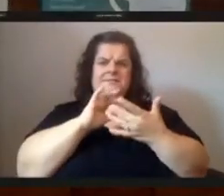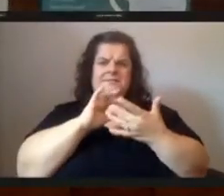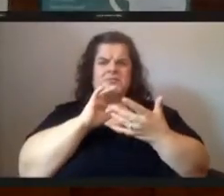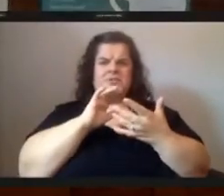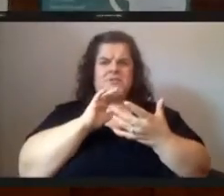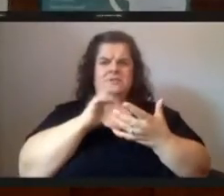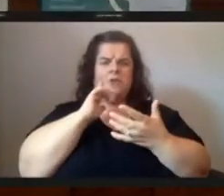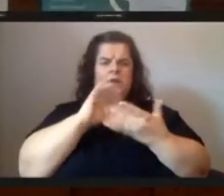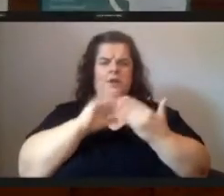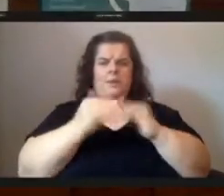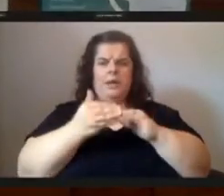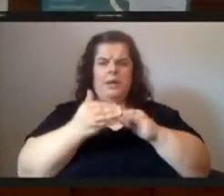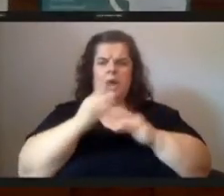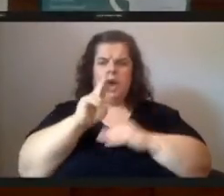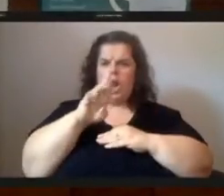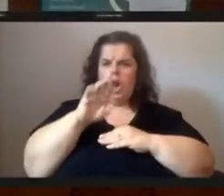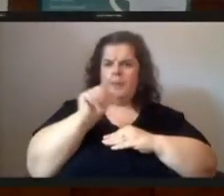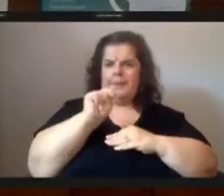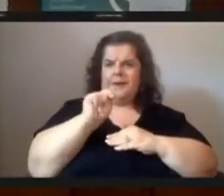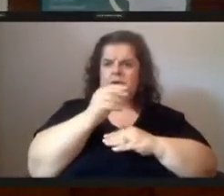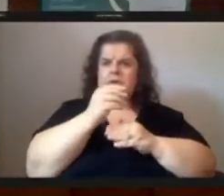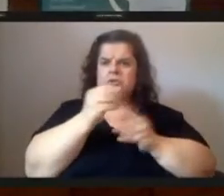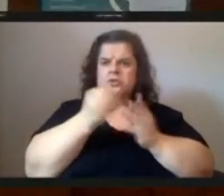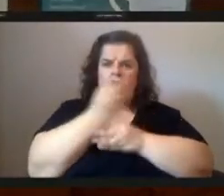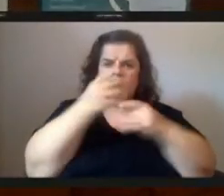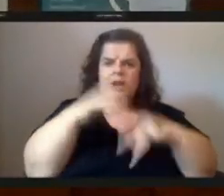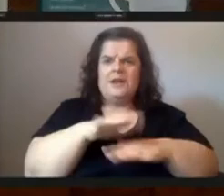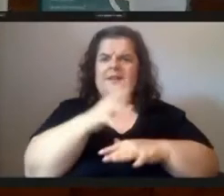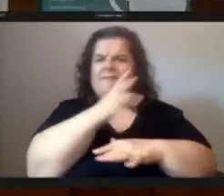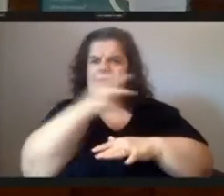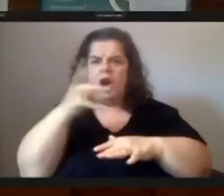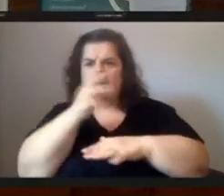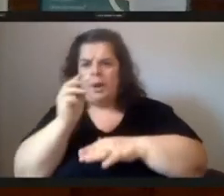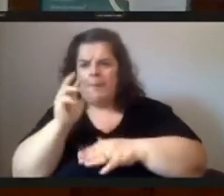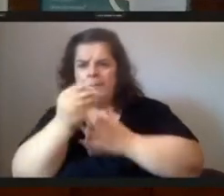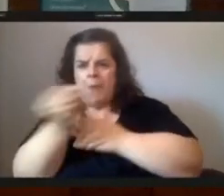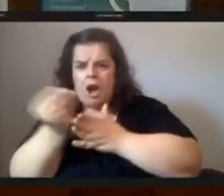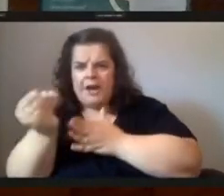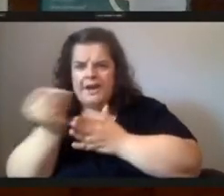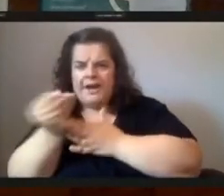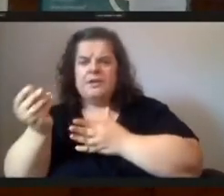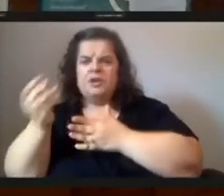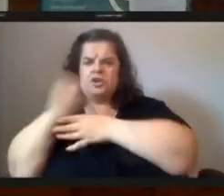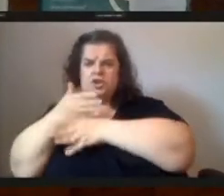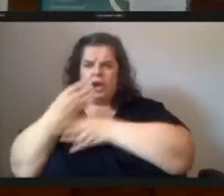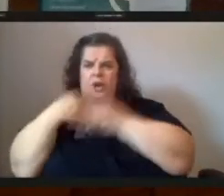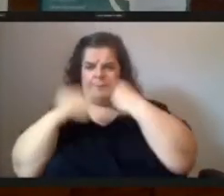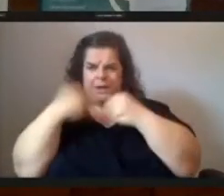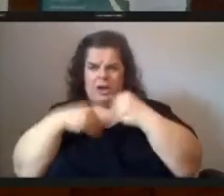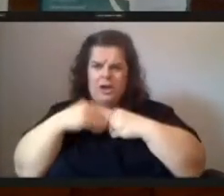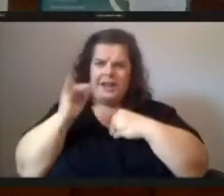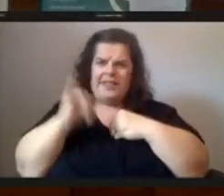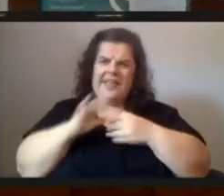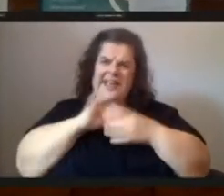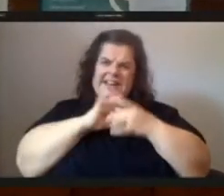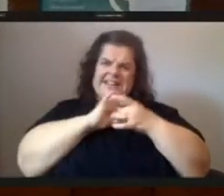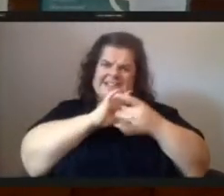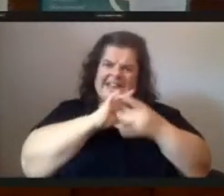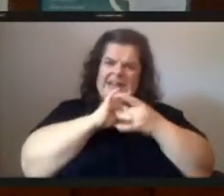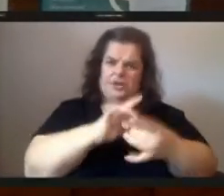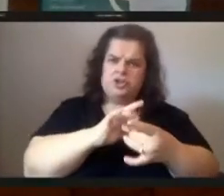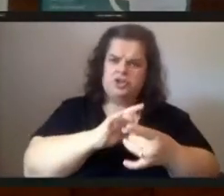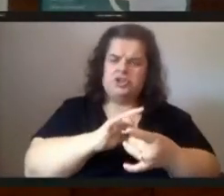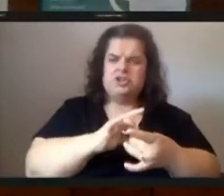garden or whether it's a farmer's market or whether it's a shared meal that sense of connection during a time of increased disconnection in our communities is